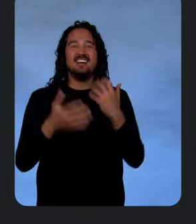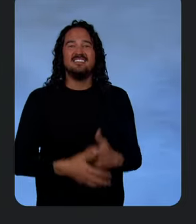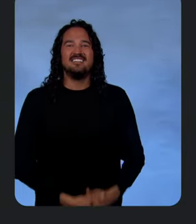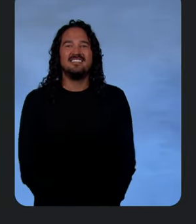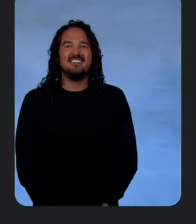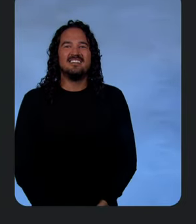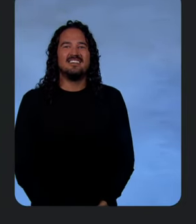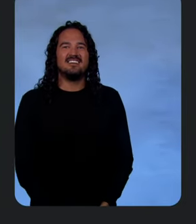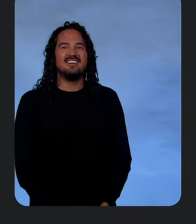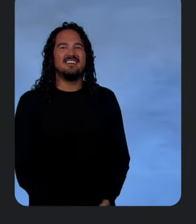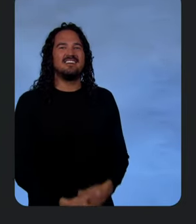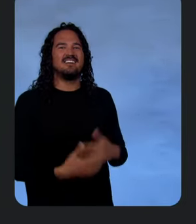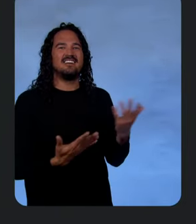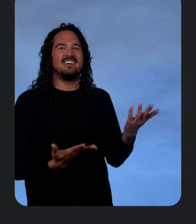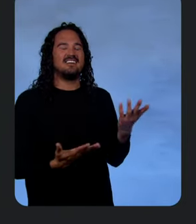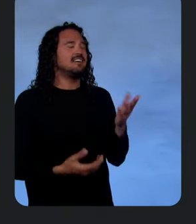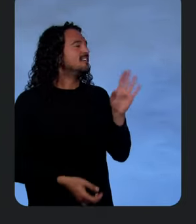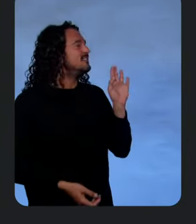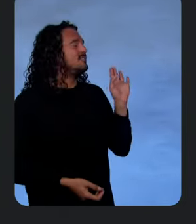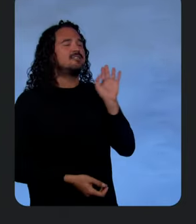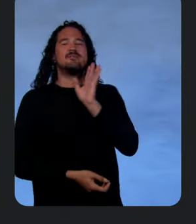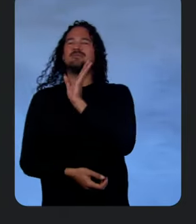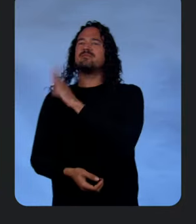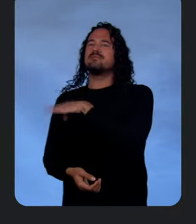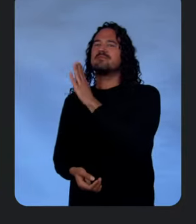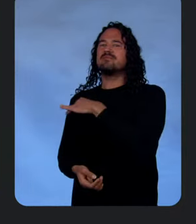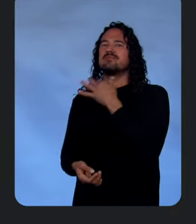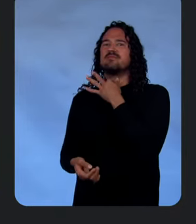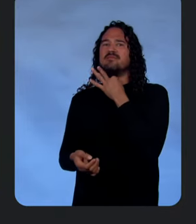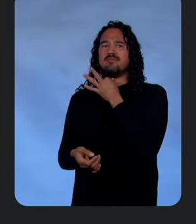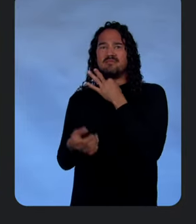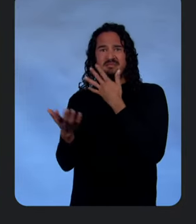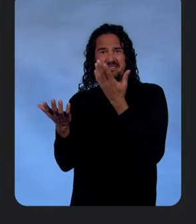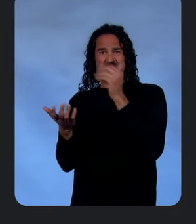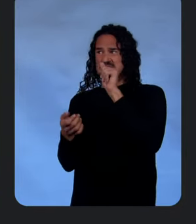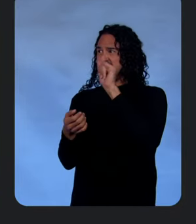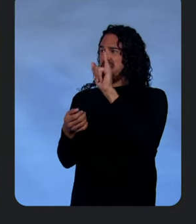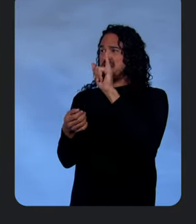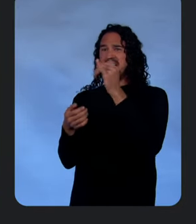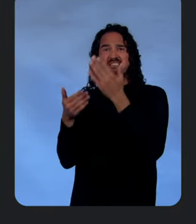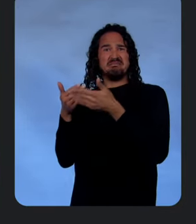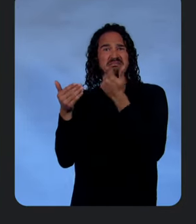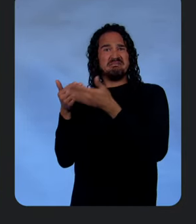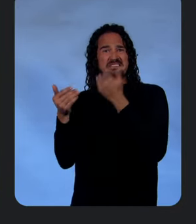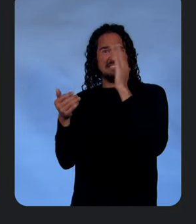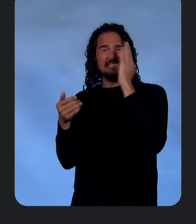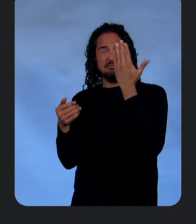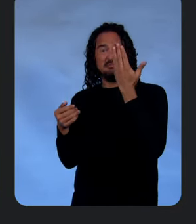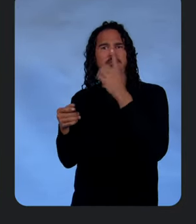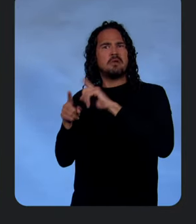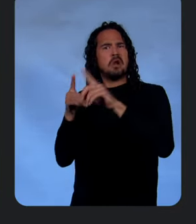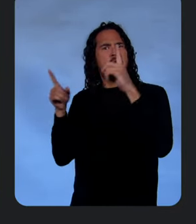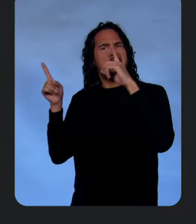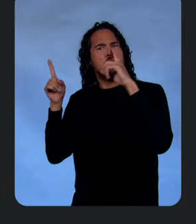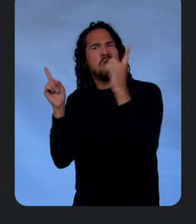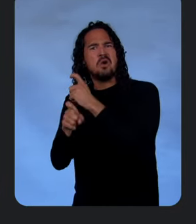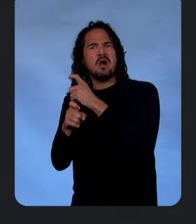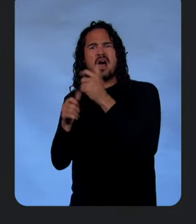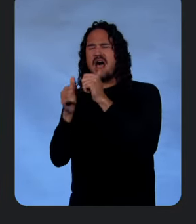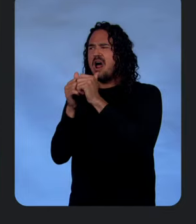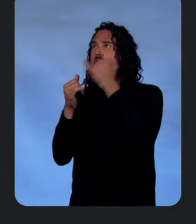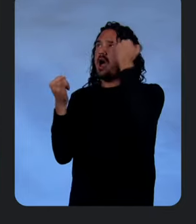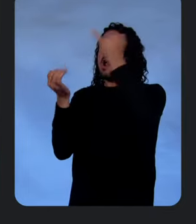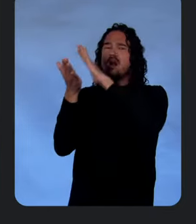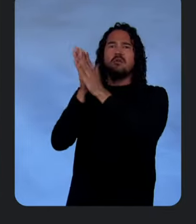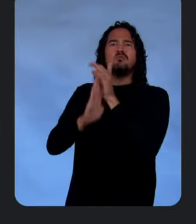Femi, generative AI seems so simple yet difficult, especially when we try to make our idea a real application. So